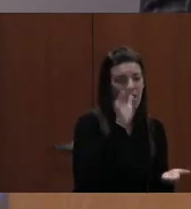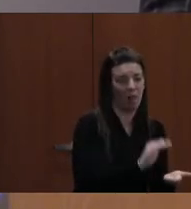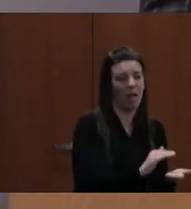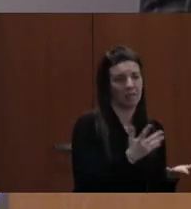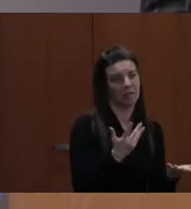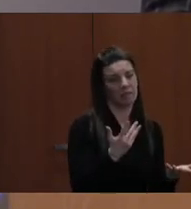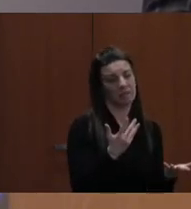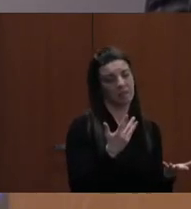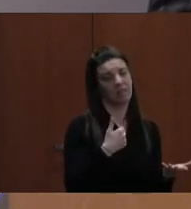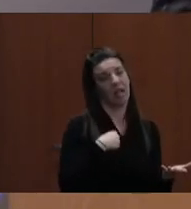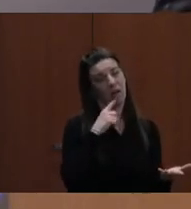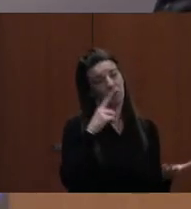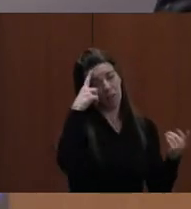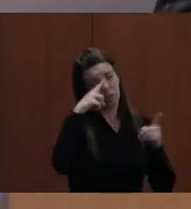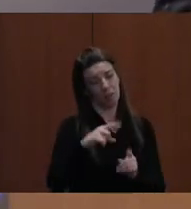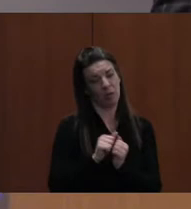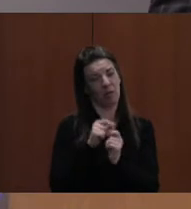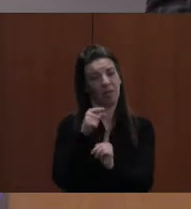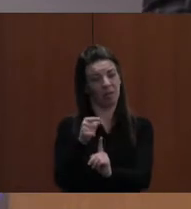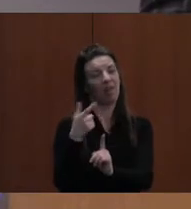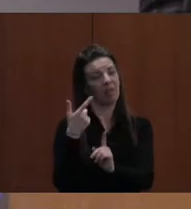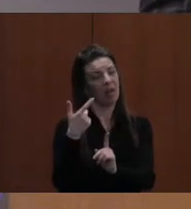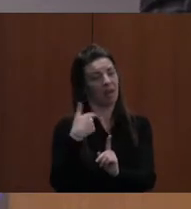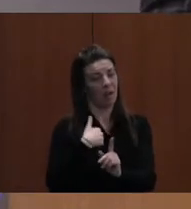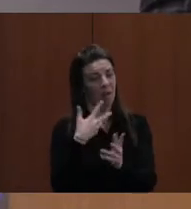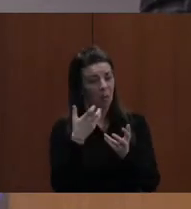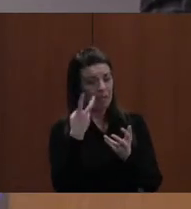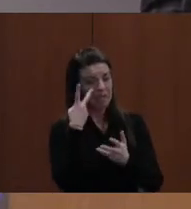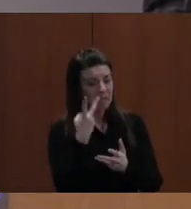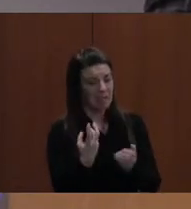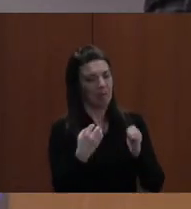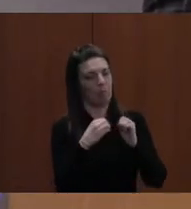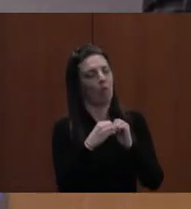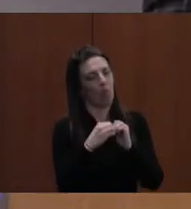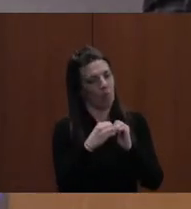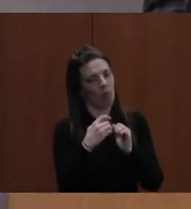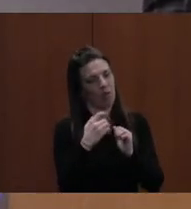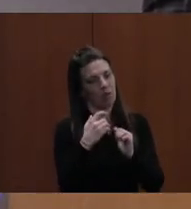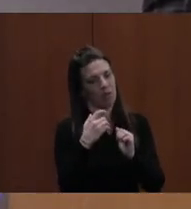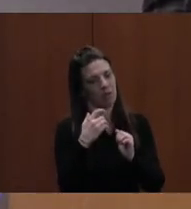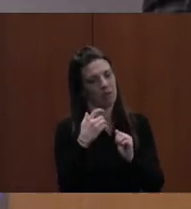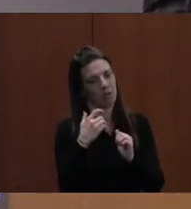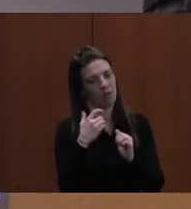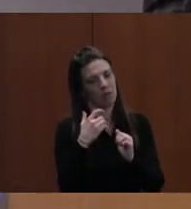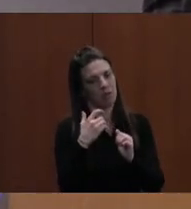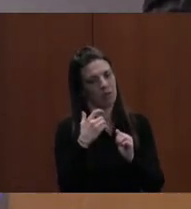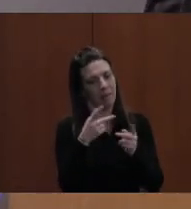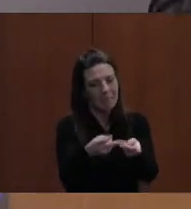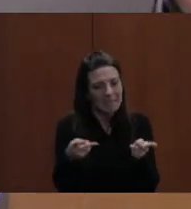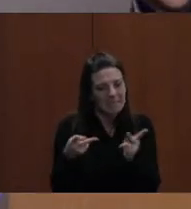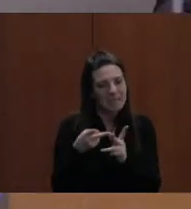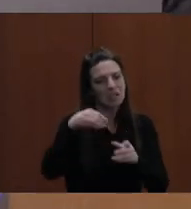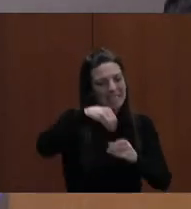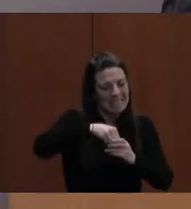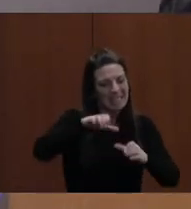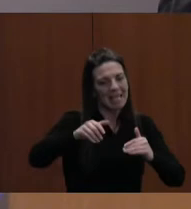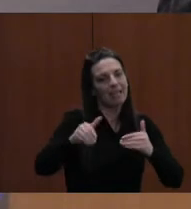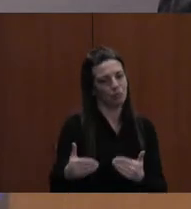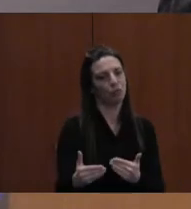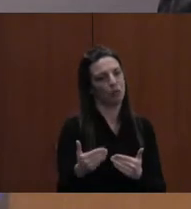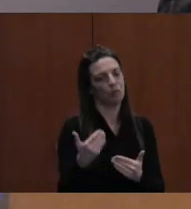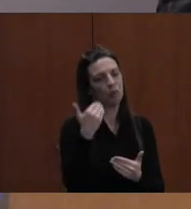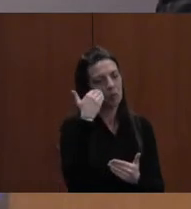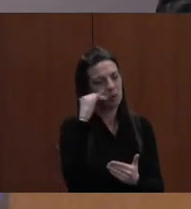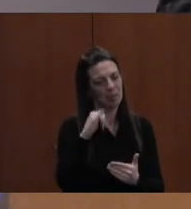really hoping to see more people in the classroom even. And again, I know it's easier said than done because, you we just heard from